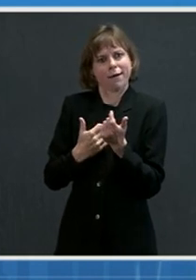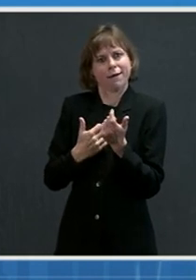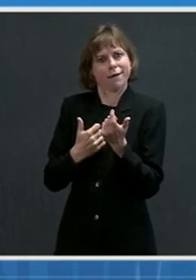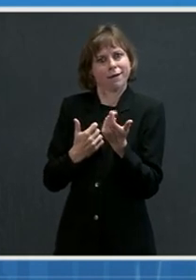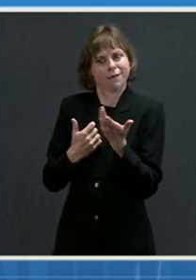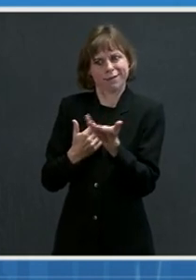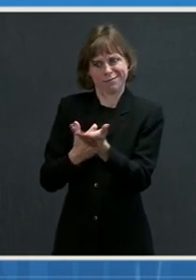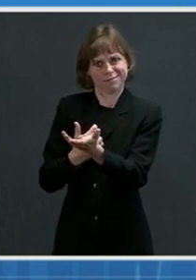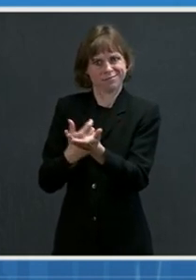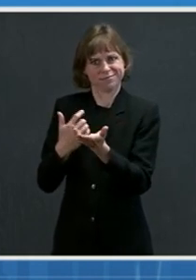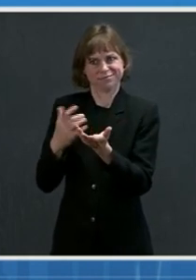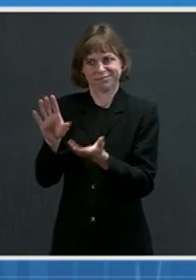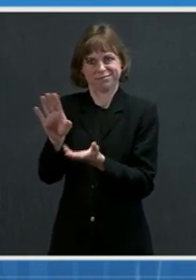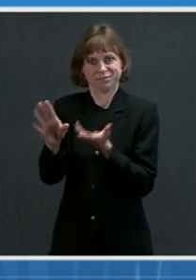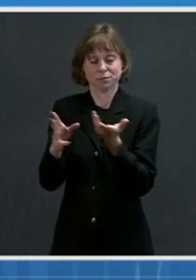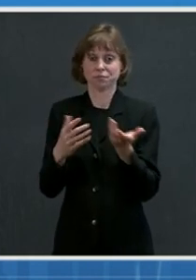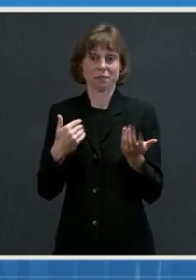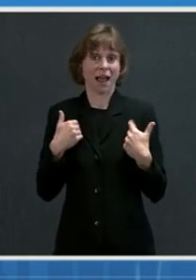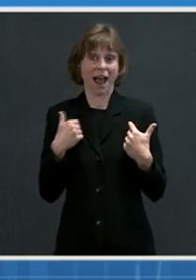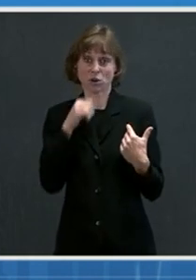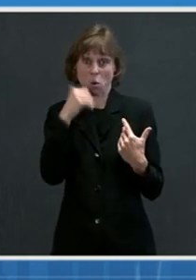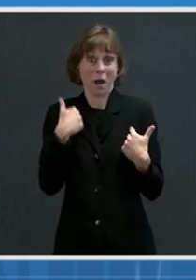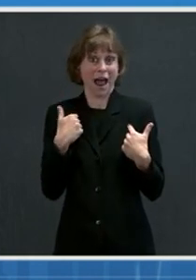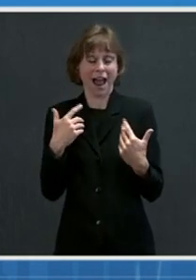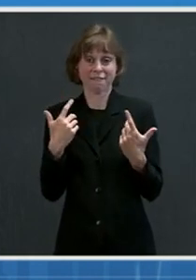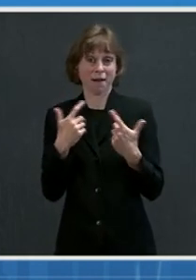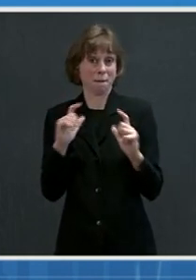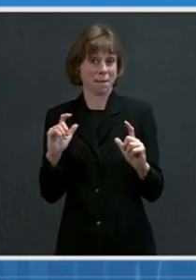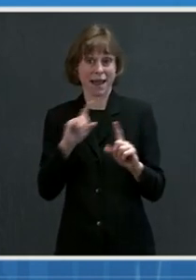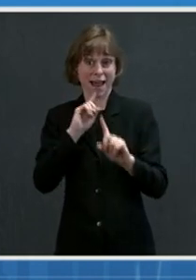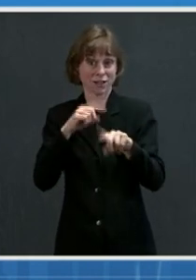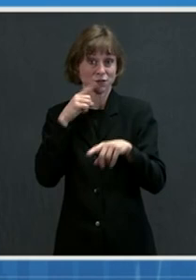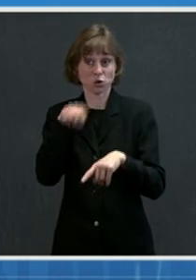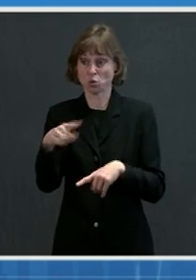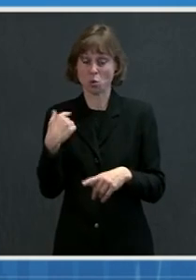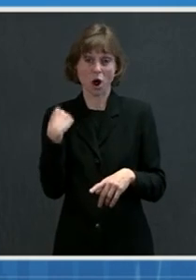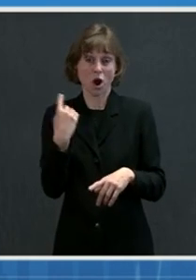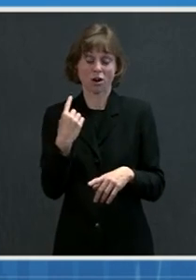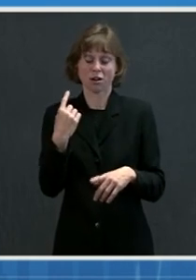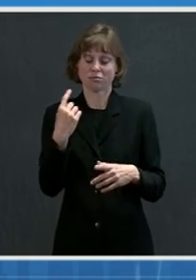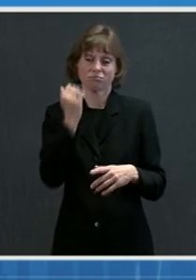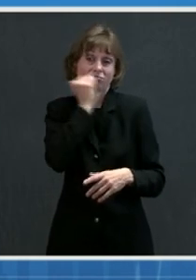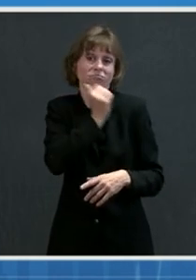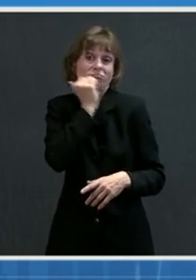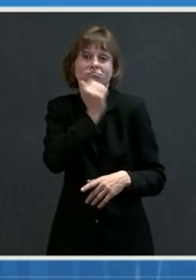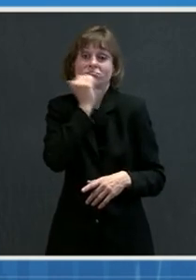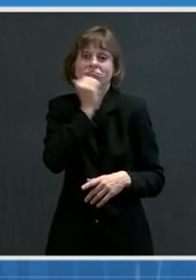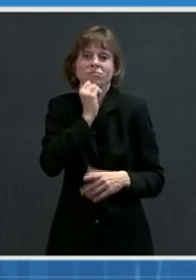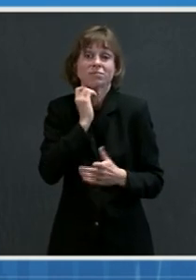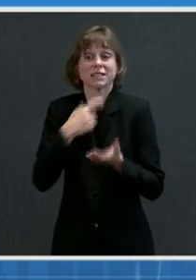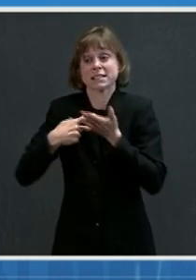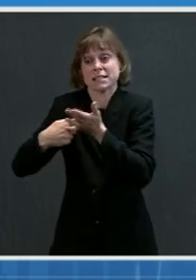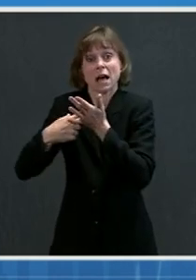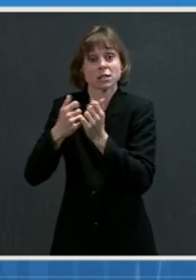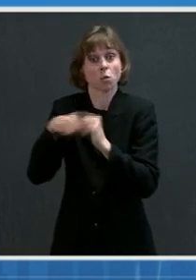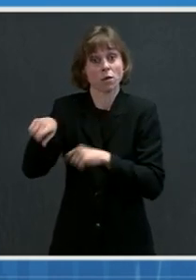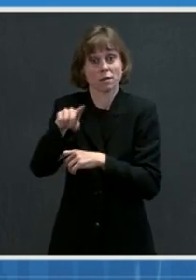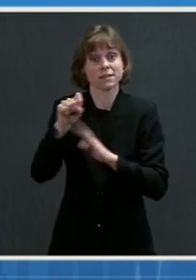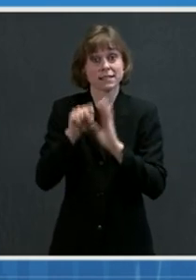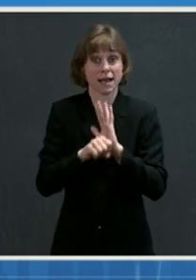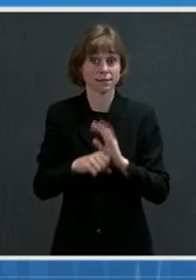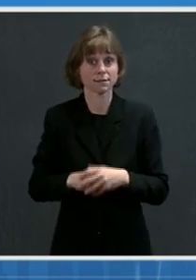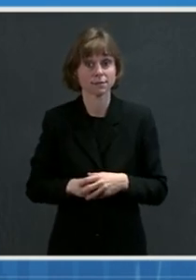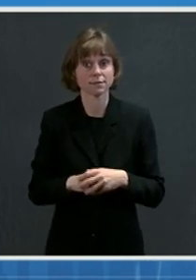Well, I don't have a huge, hugely long answer for you. We are in constant conversation with the states. And I suffice it to say